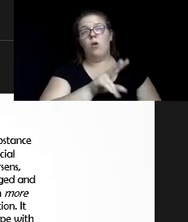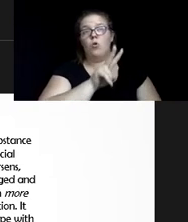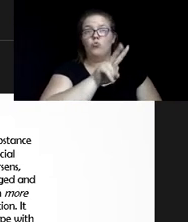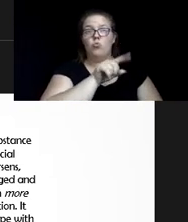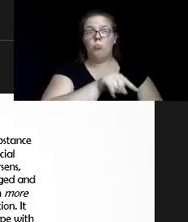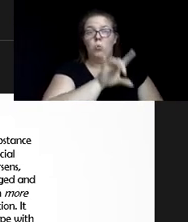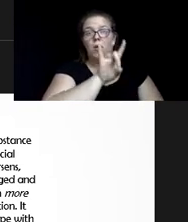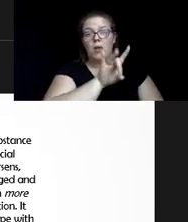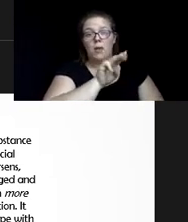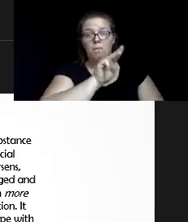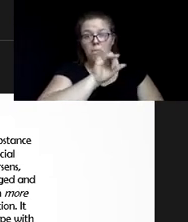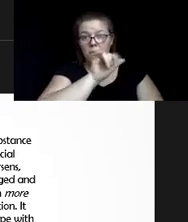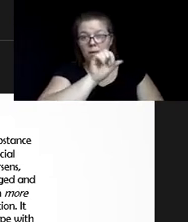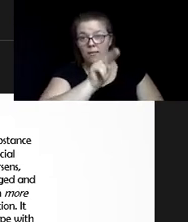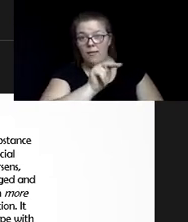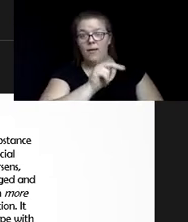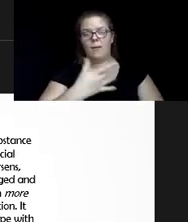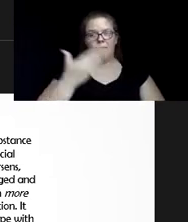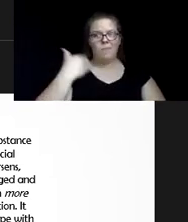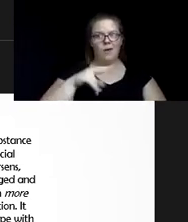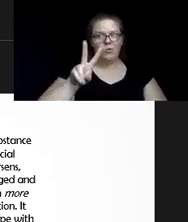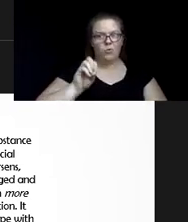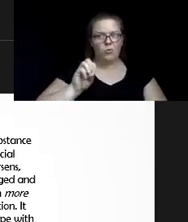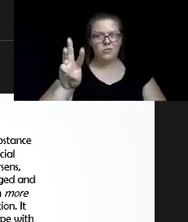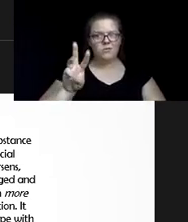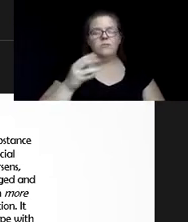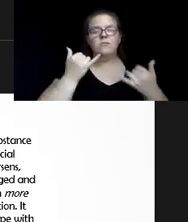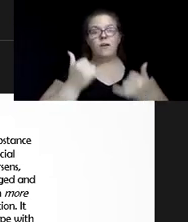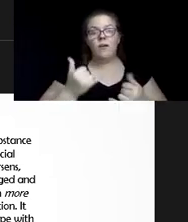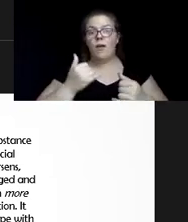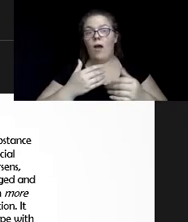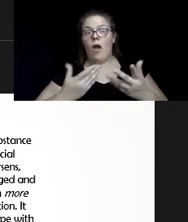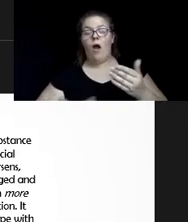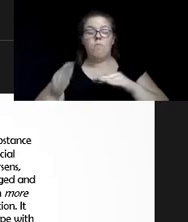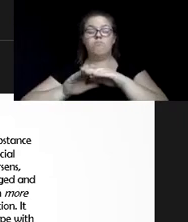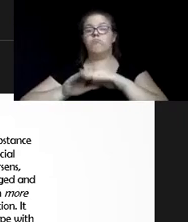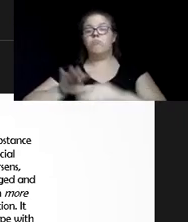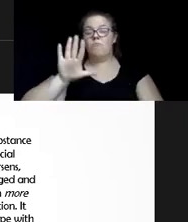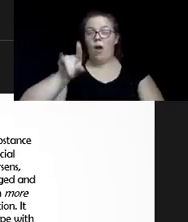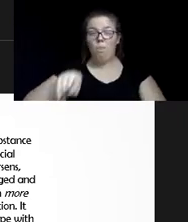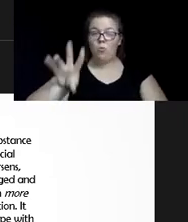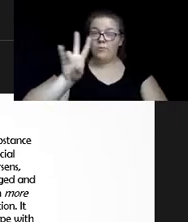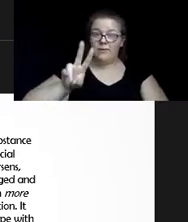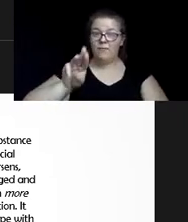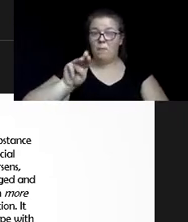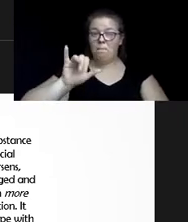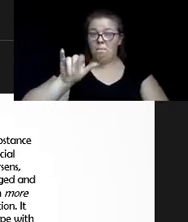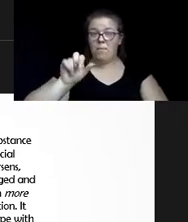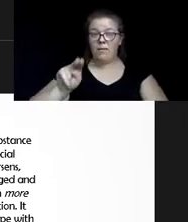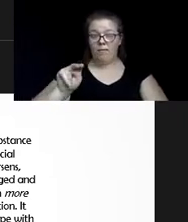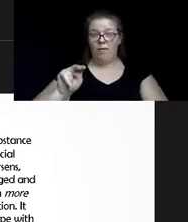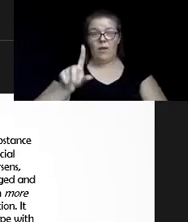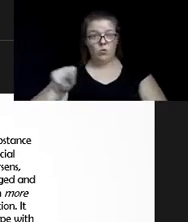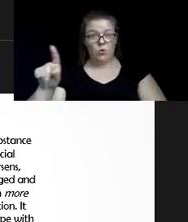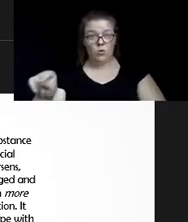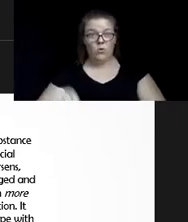million adults in 2006 to 5.7 million in 2020. So that's a huge increase. What do